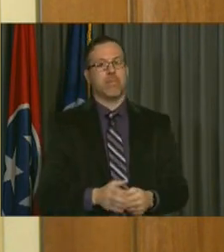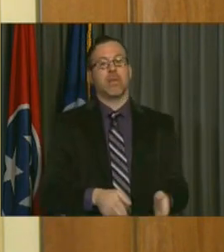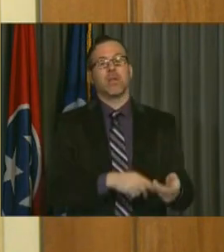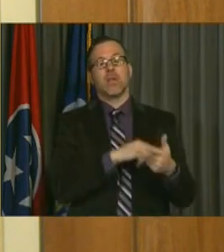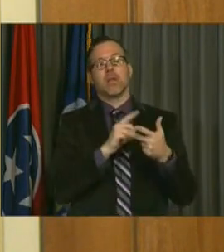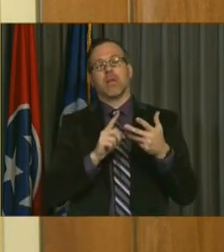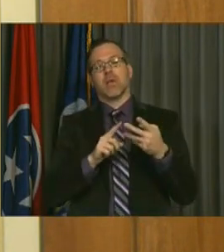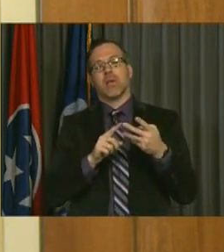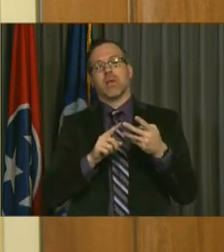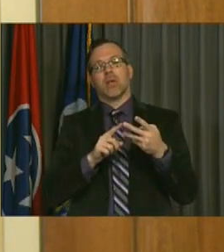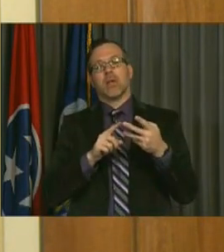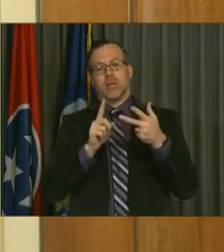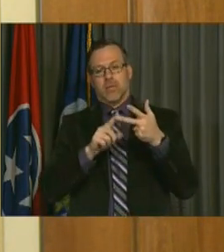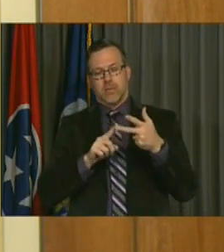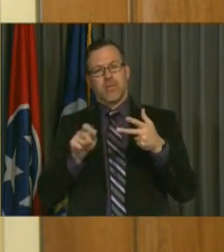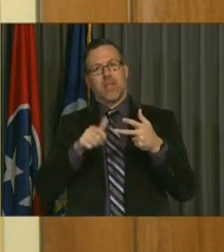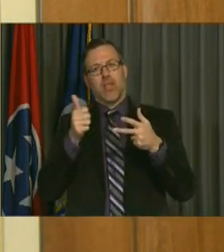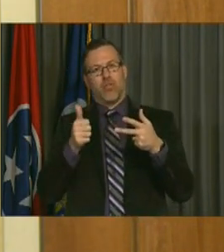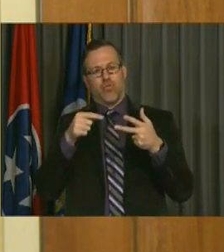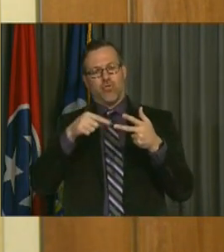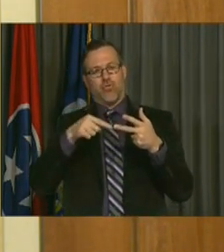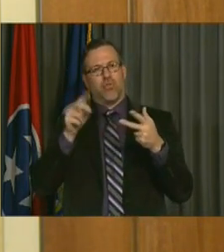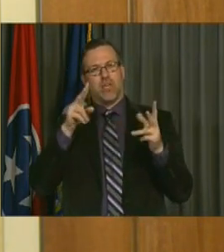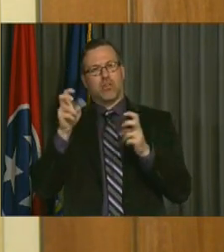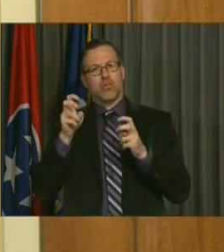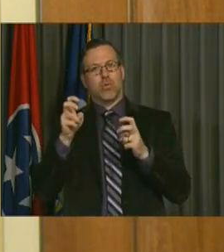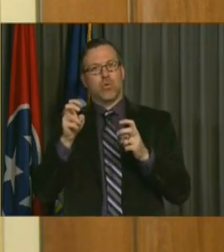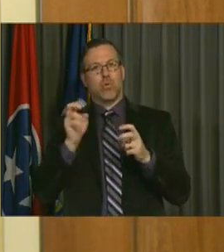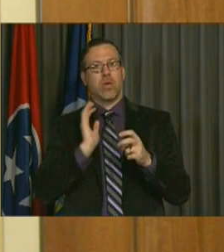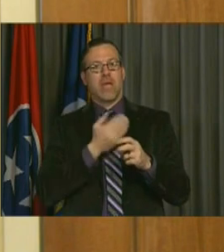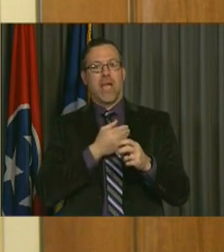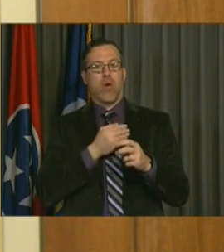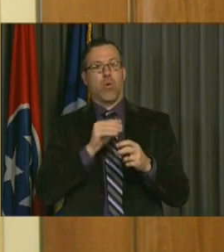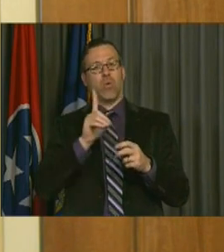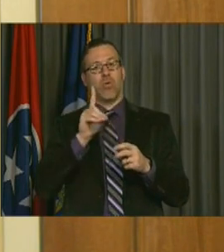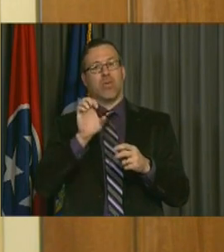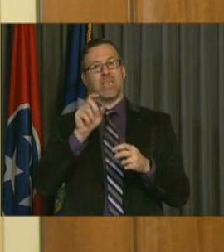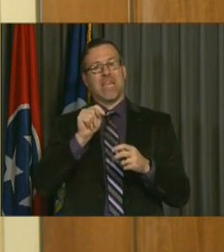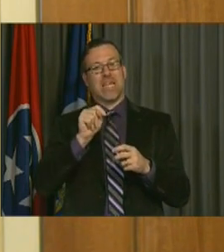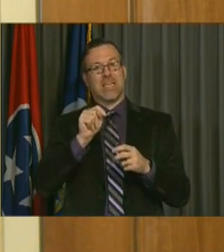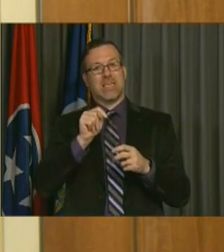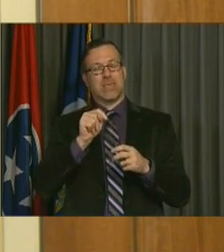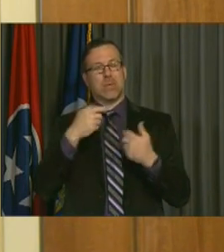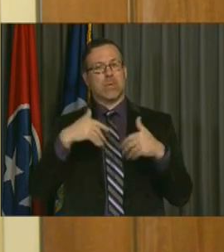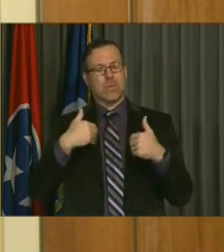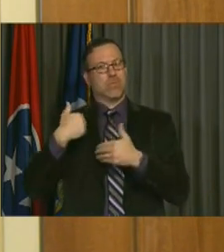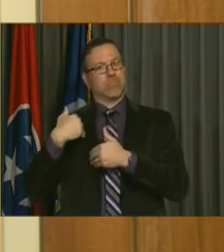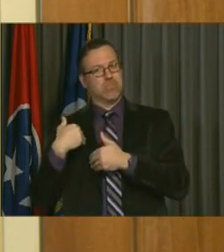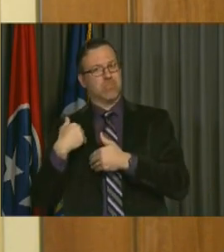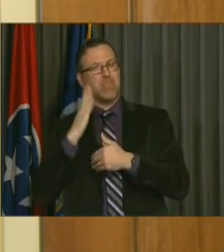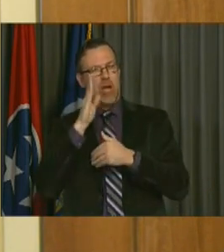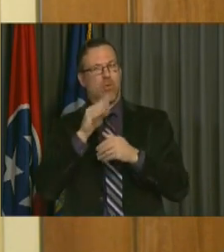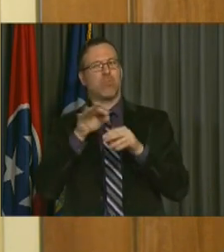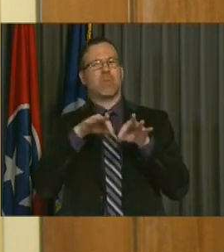that they identified is our above average debt burden. And we'll talk a little bit more about that in a second.